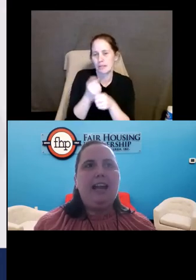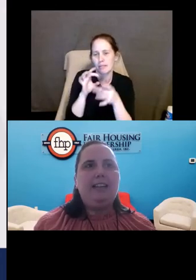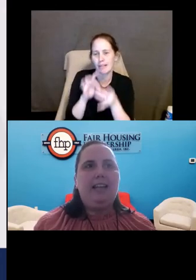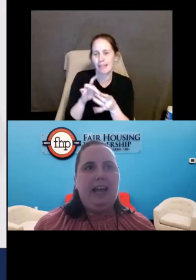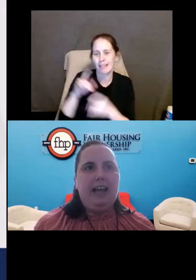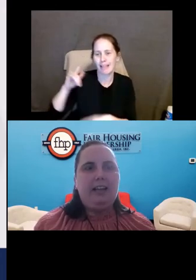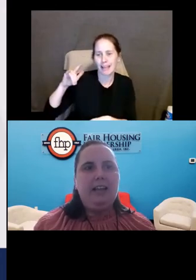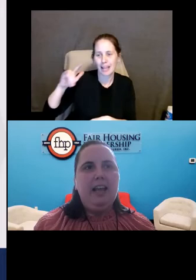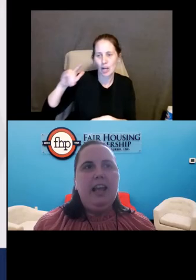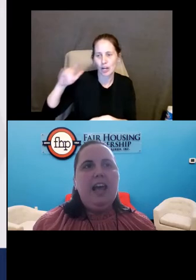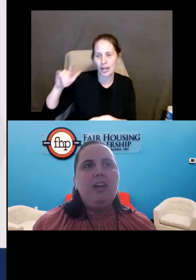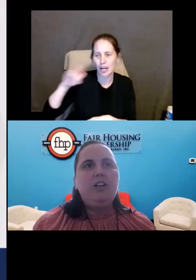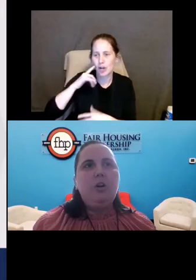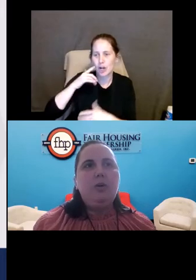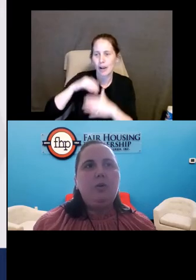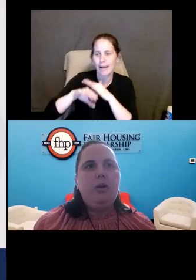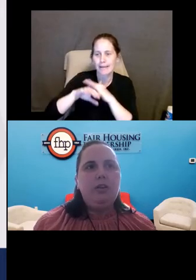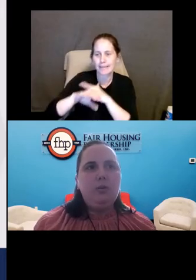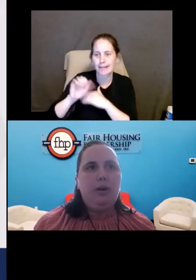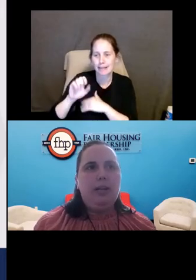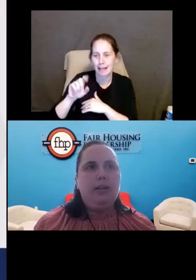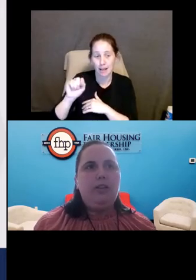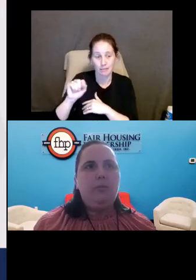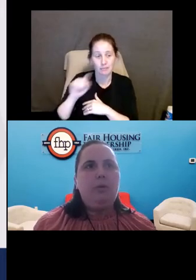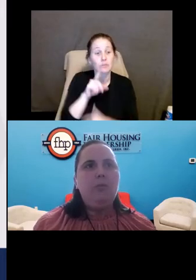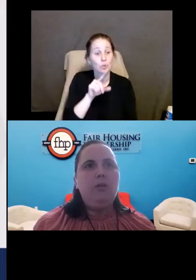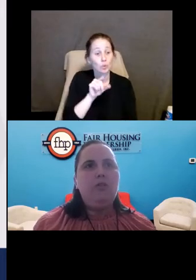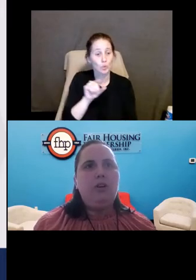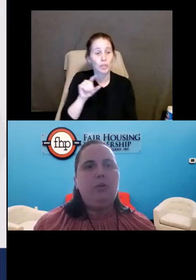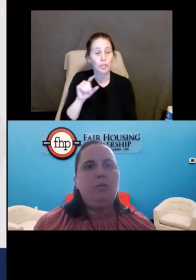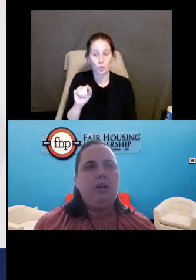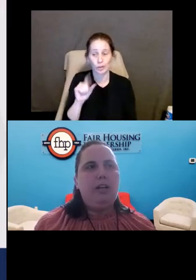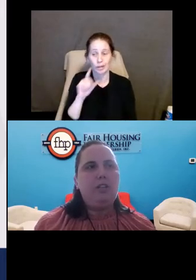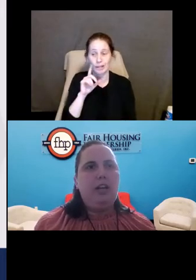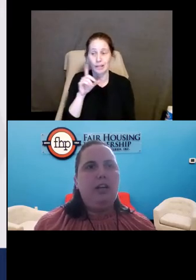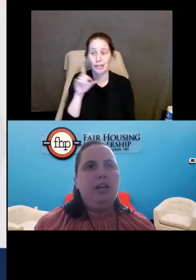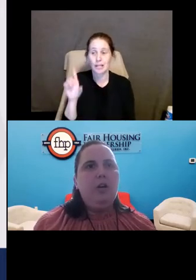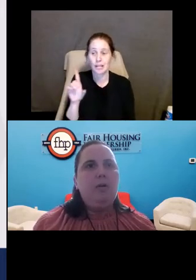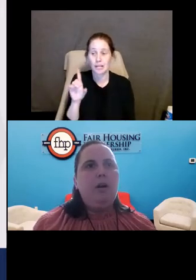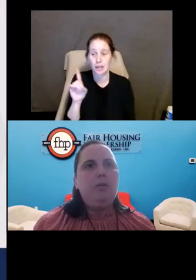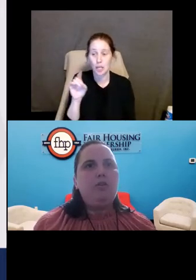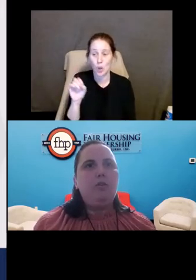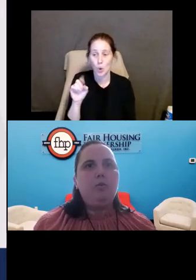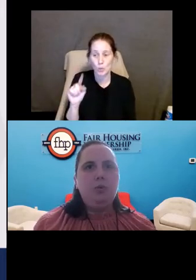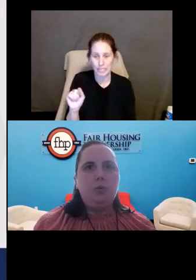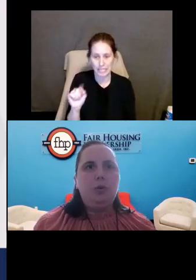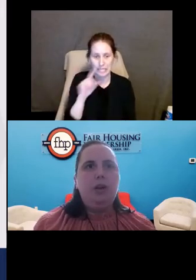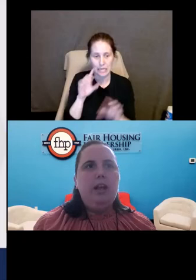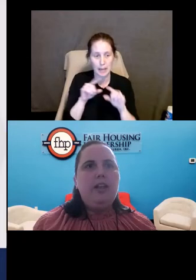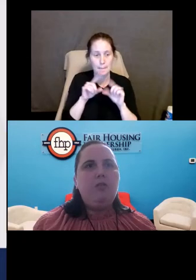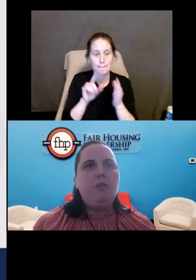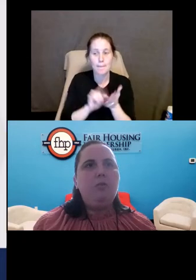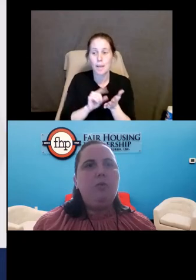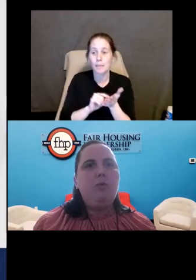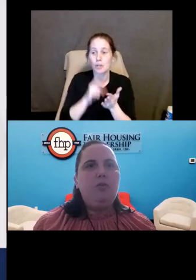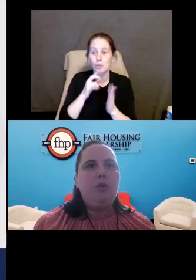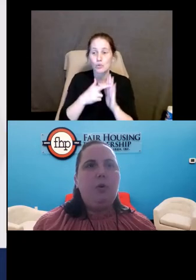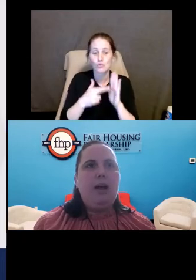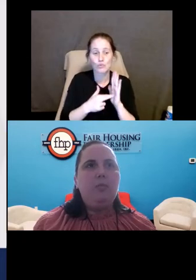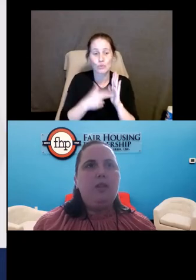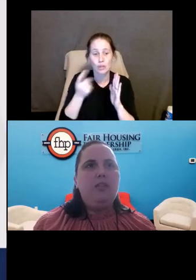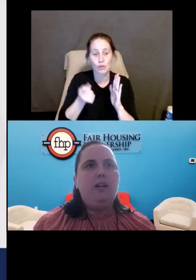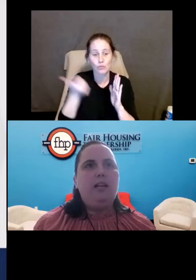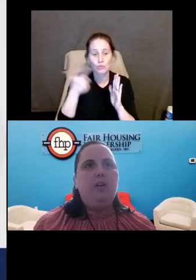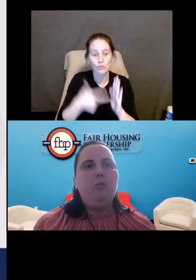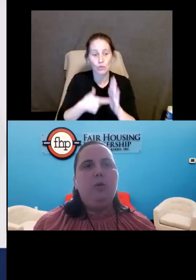Carrier Access Act. And so in 2020, the Department of Transportation published a rule that removed the